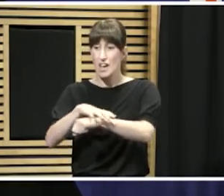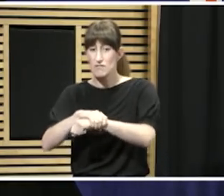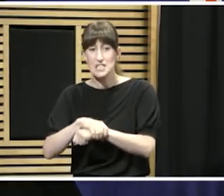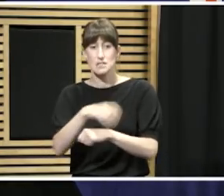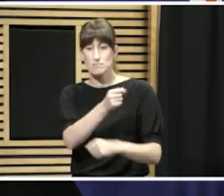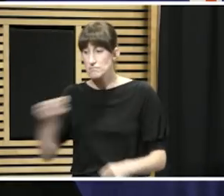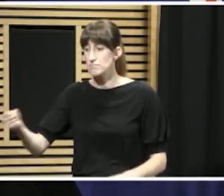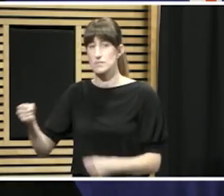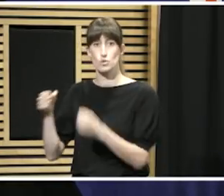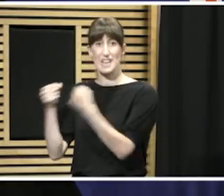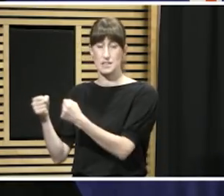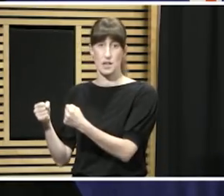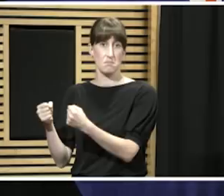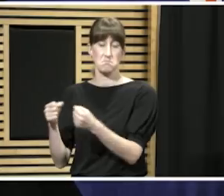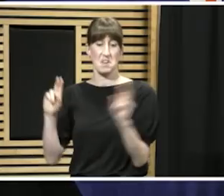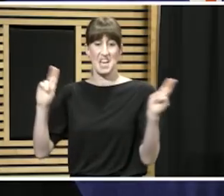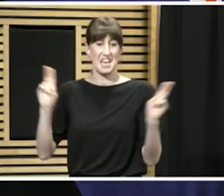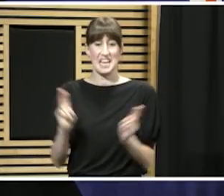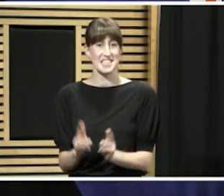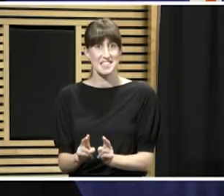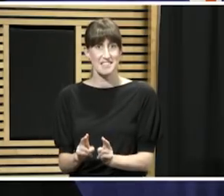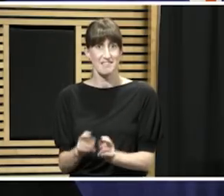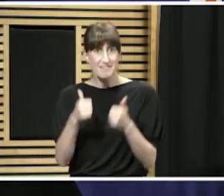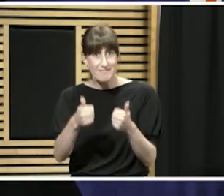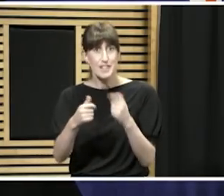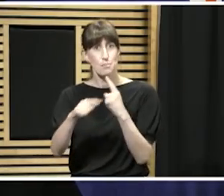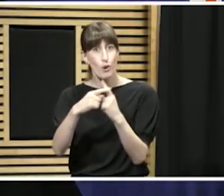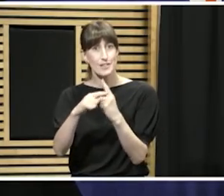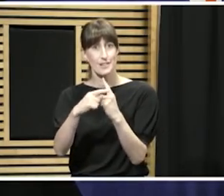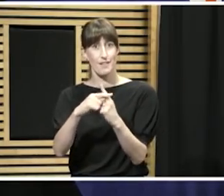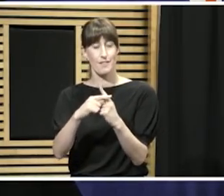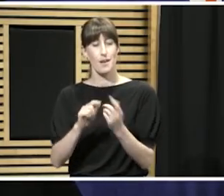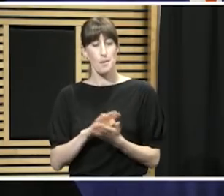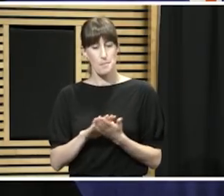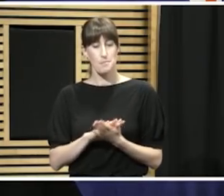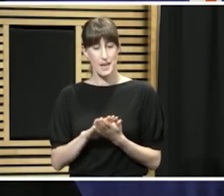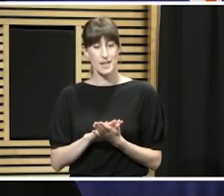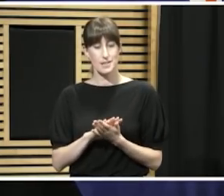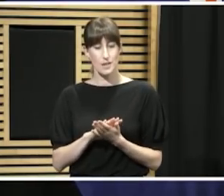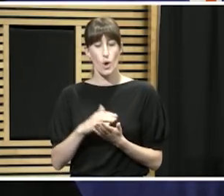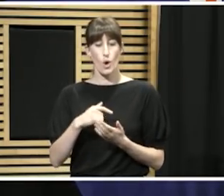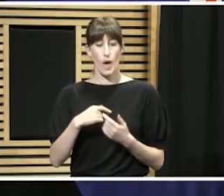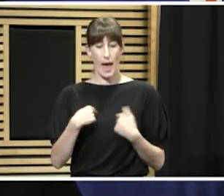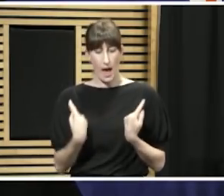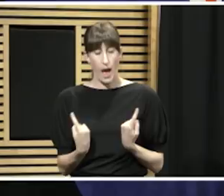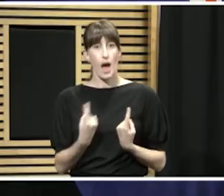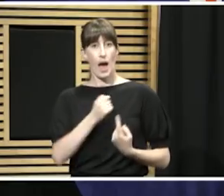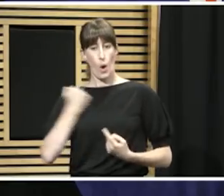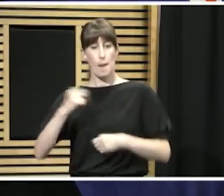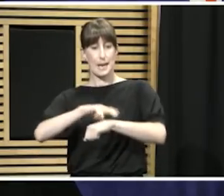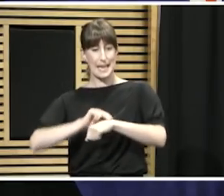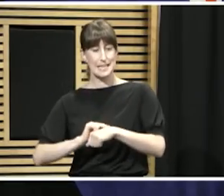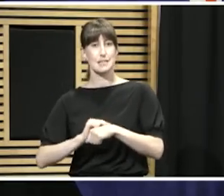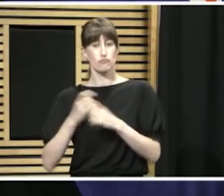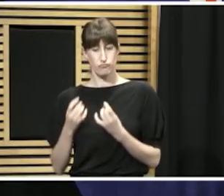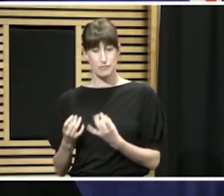into police custody. Generally, all positive things which enable us to redeploy into those other priority